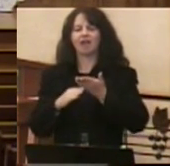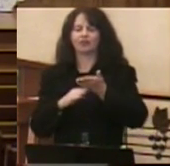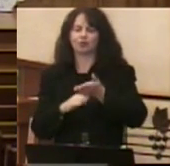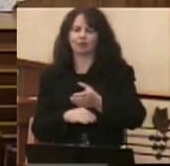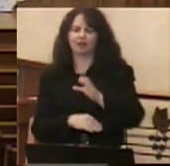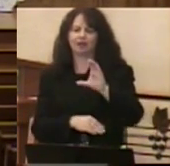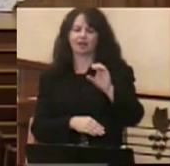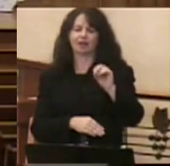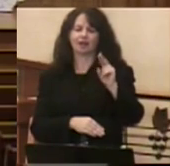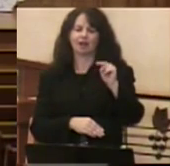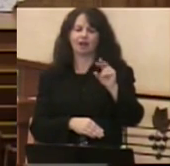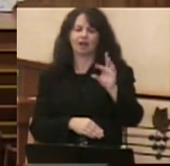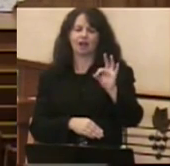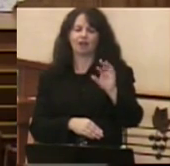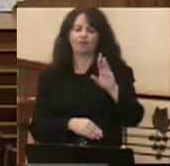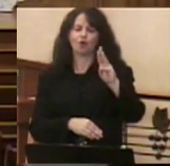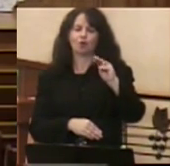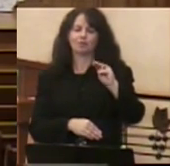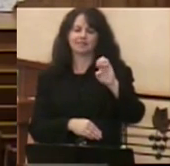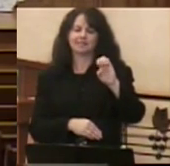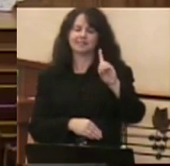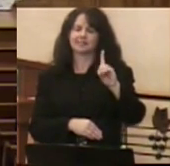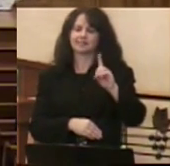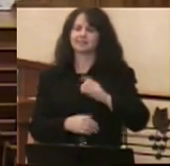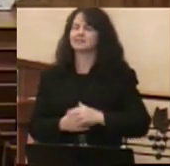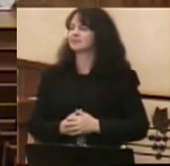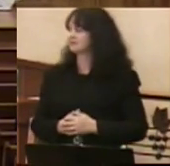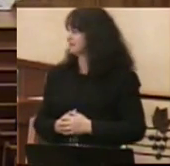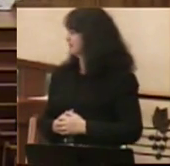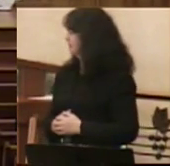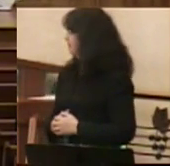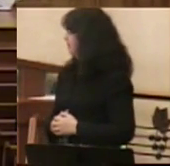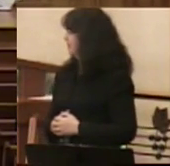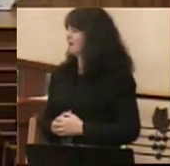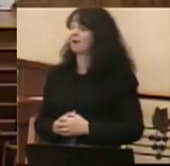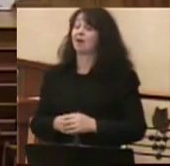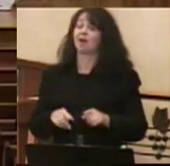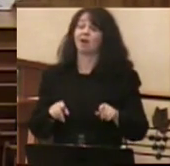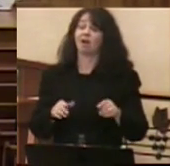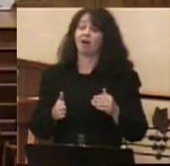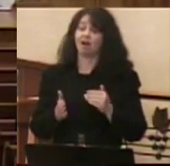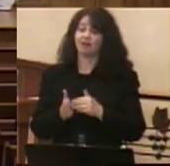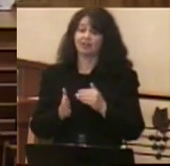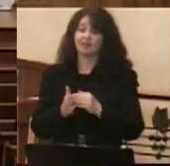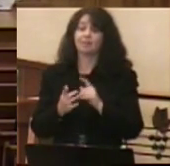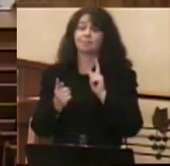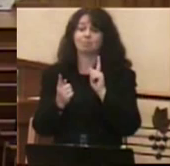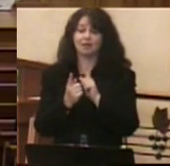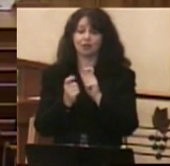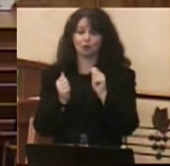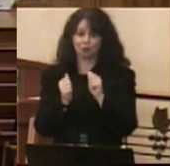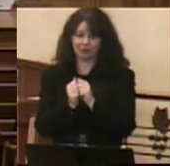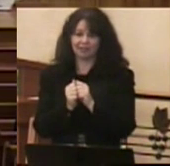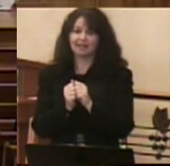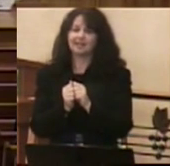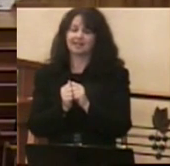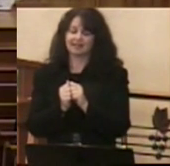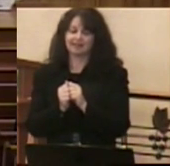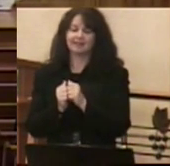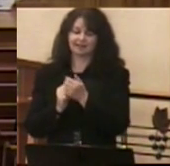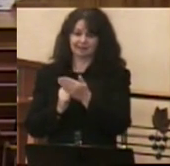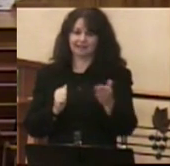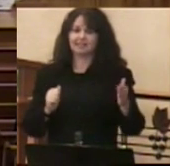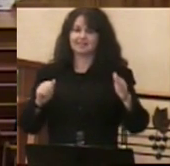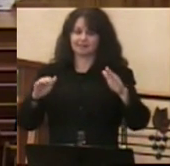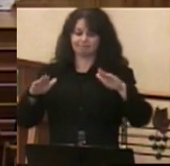Thanks for coming forward. Thank you. I often meet with confirmants before the service. A time to hear about their faith